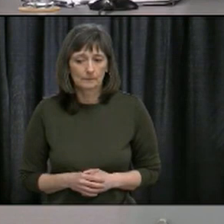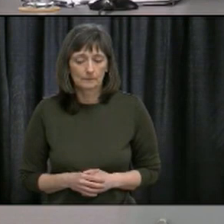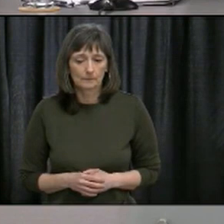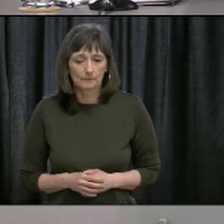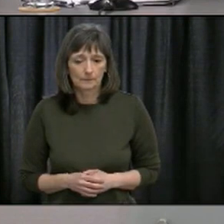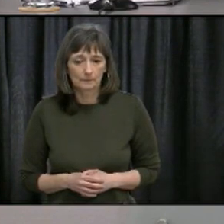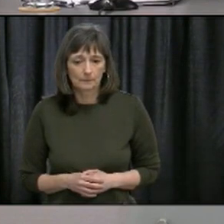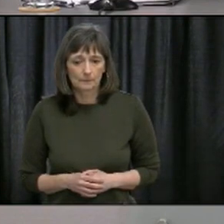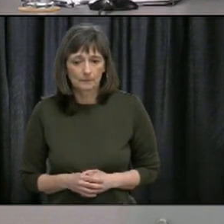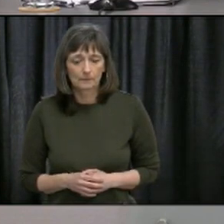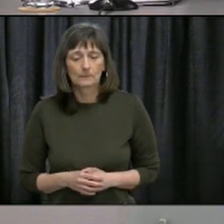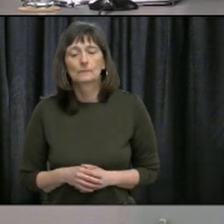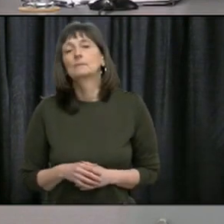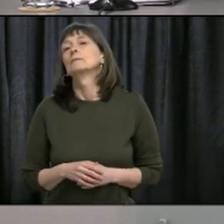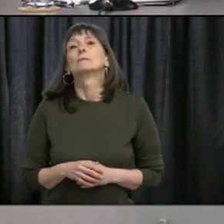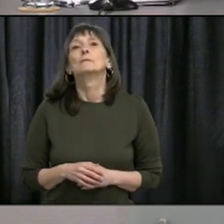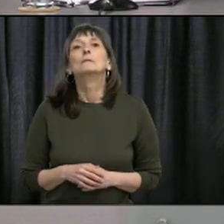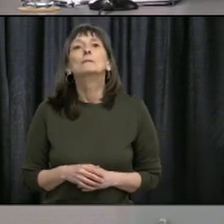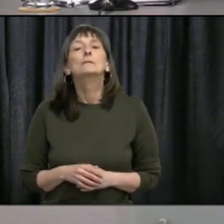Hi. Hi, Peter.